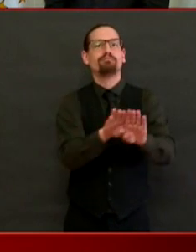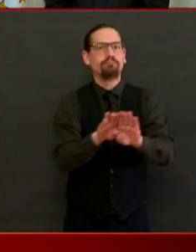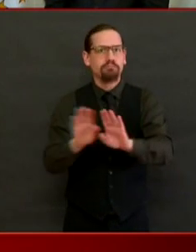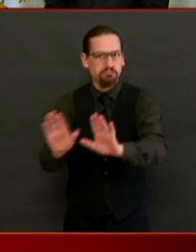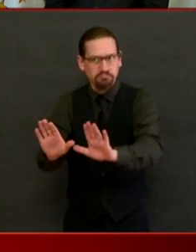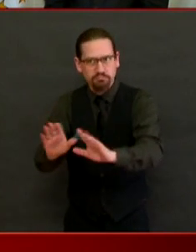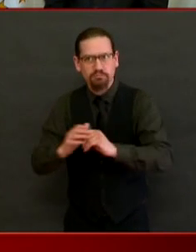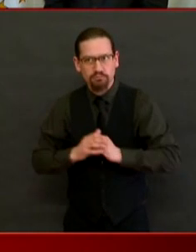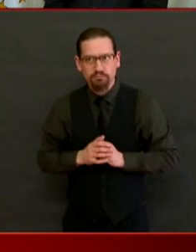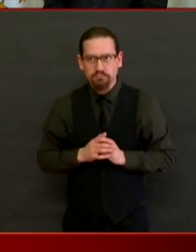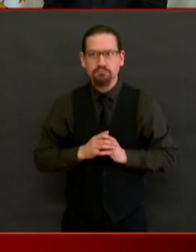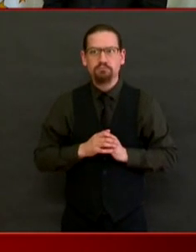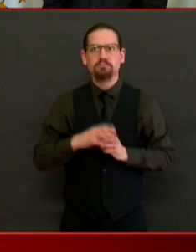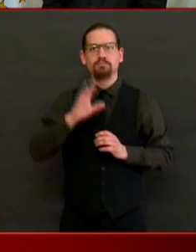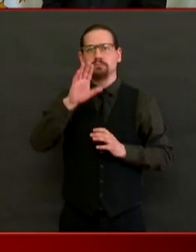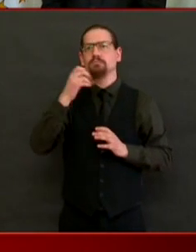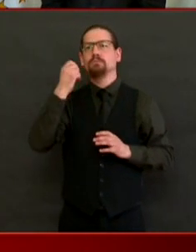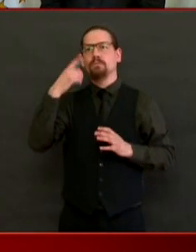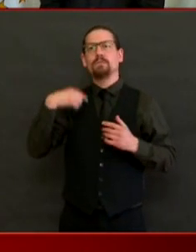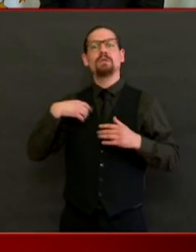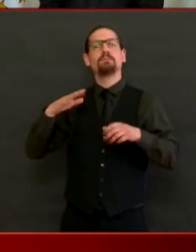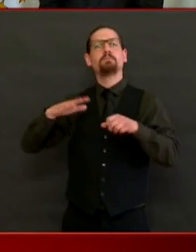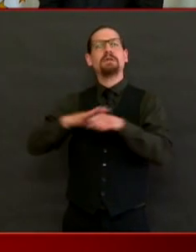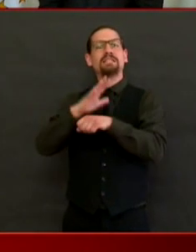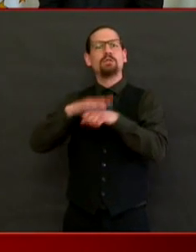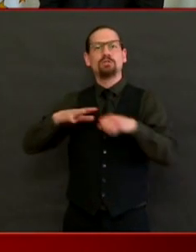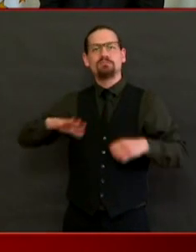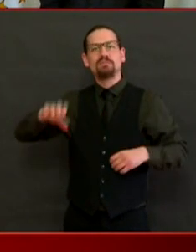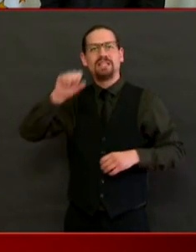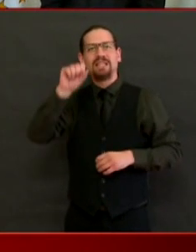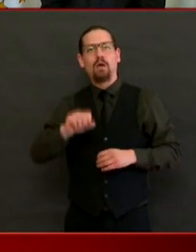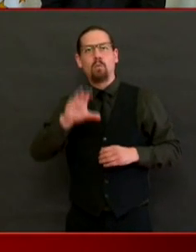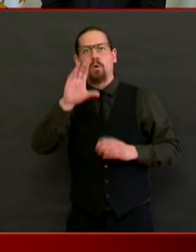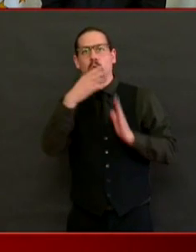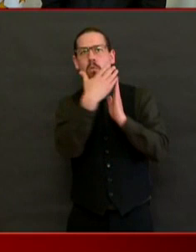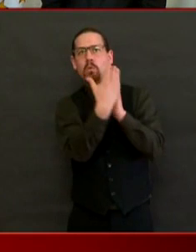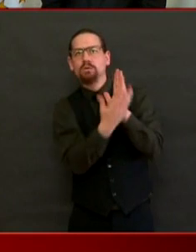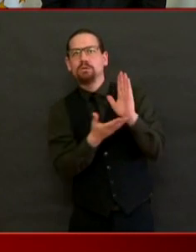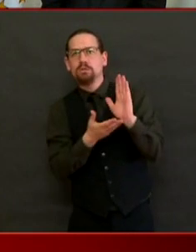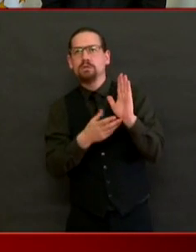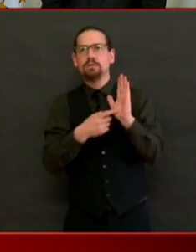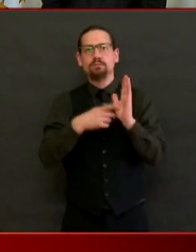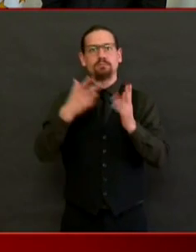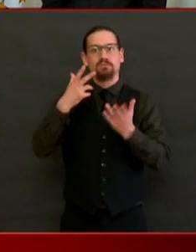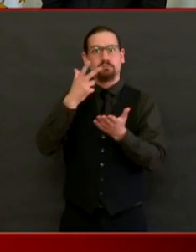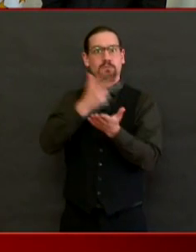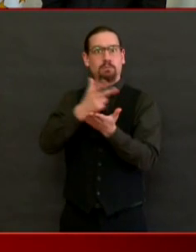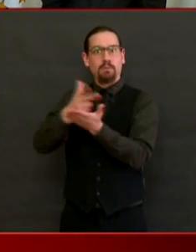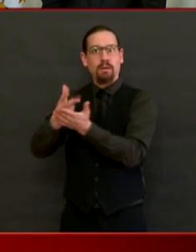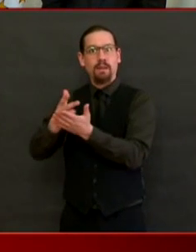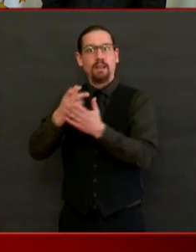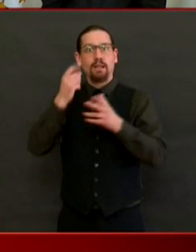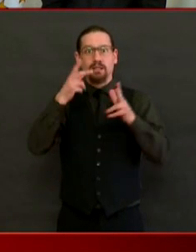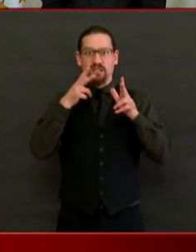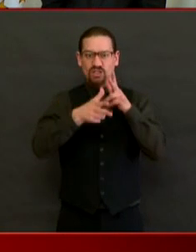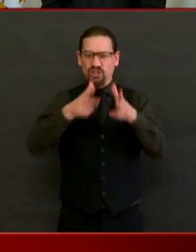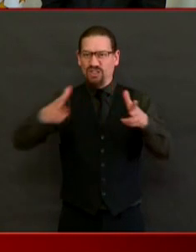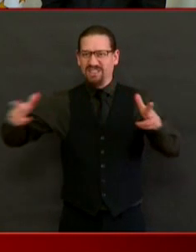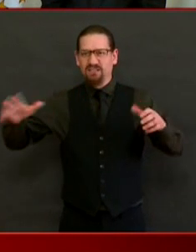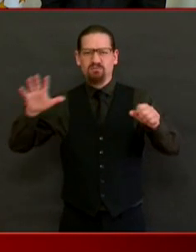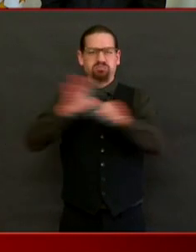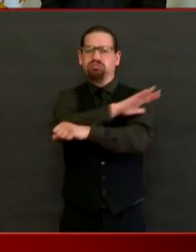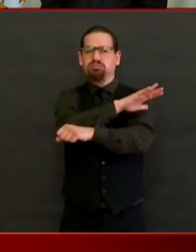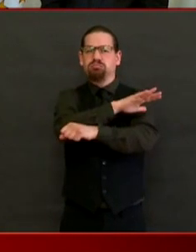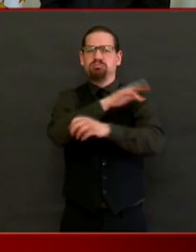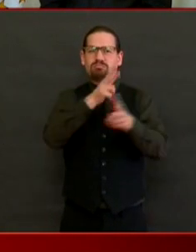we had the parking lots open at beaches and state parks, people were just congregating. So it wasn't one or two or three people walking. It wasn't just a